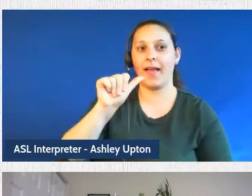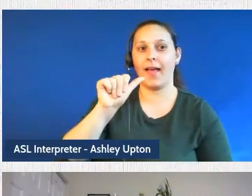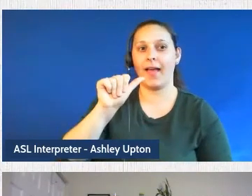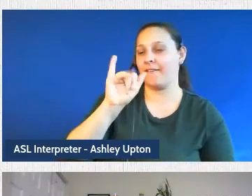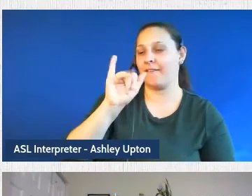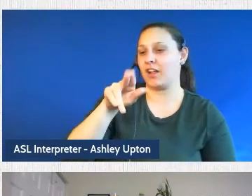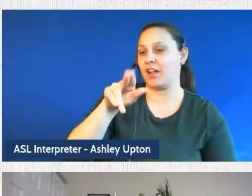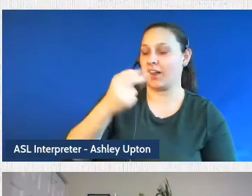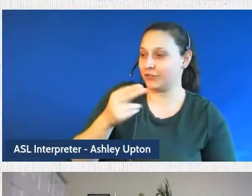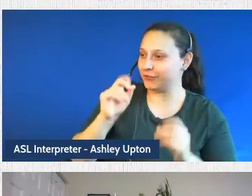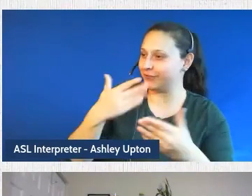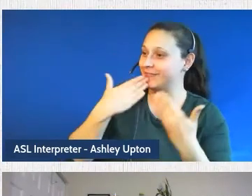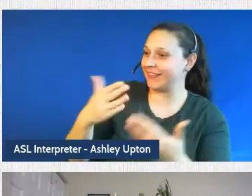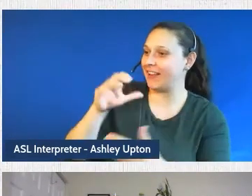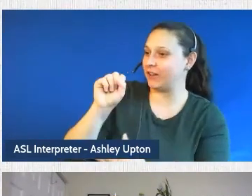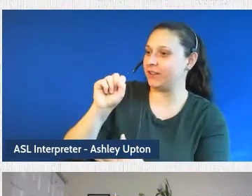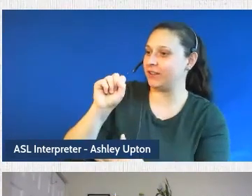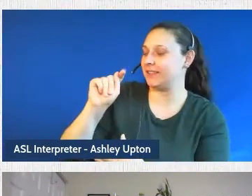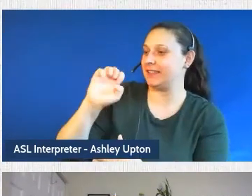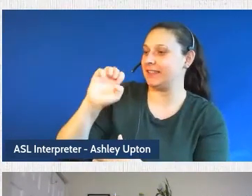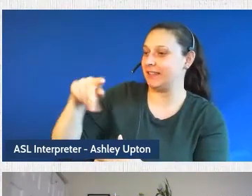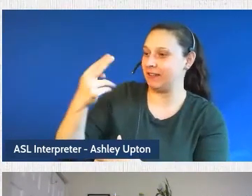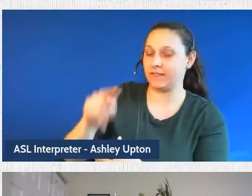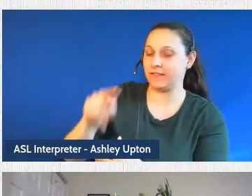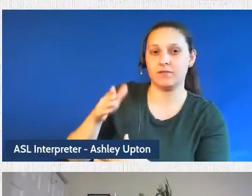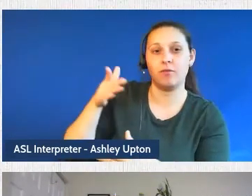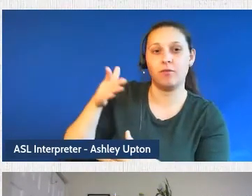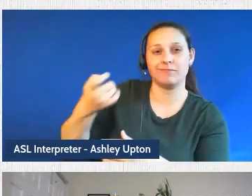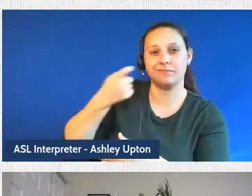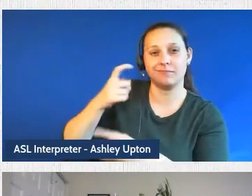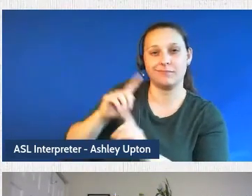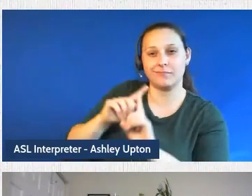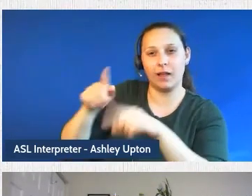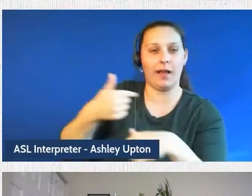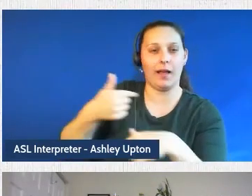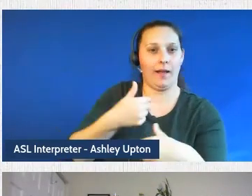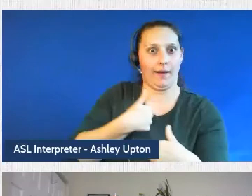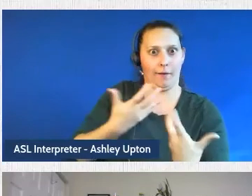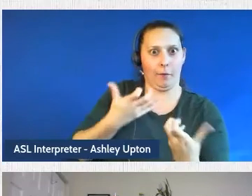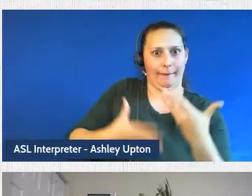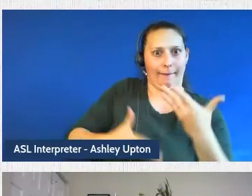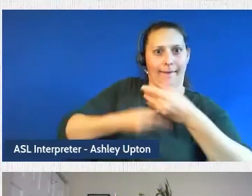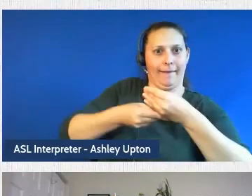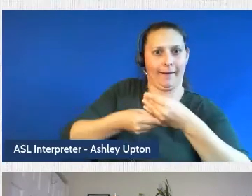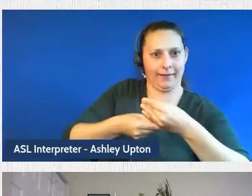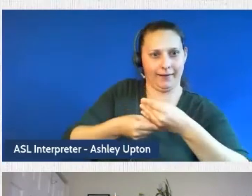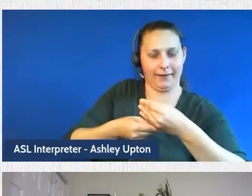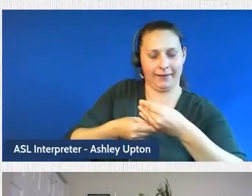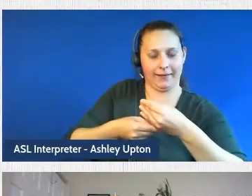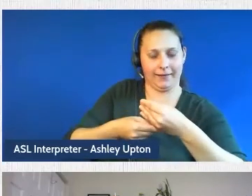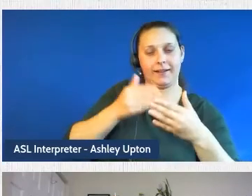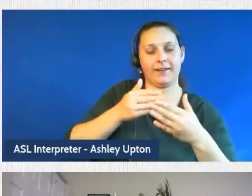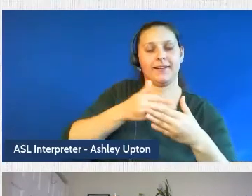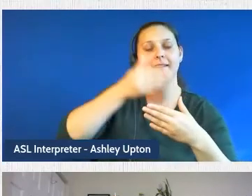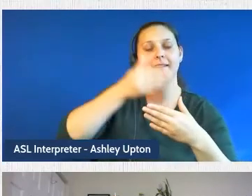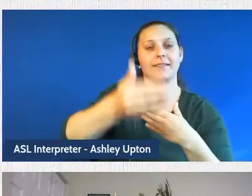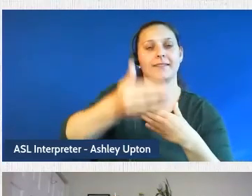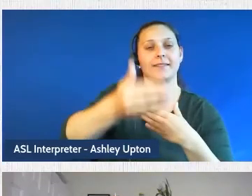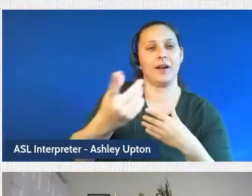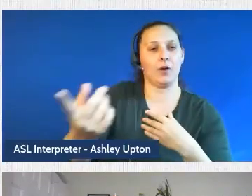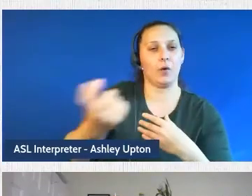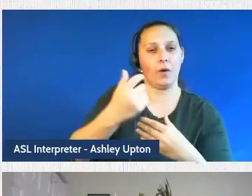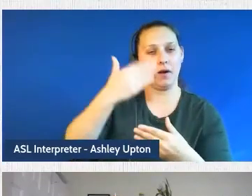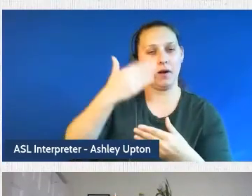Yeah. So after, after Steven's answer, I just, you know, just to add something, because I think this segues really quickly into the next question, which is, you know, what are some in